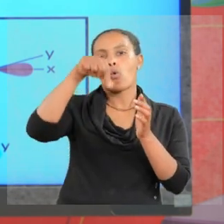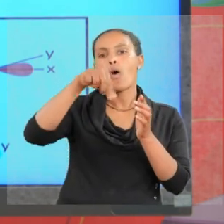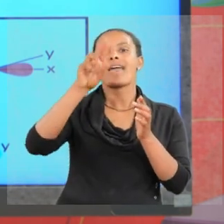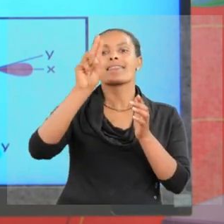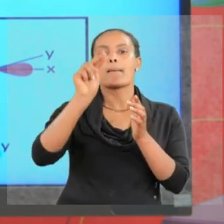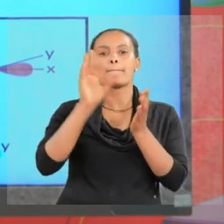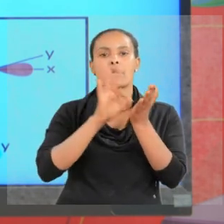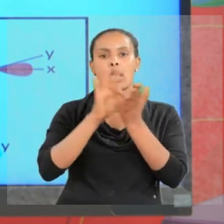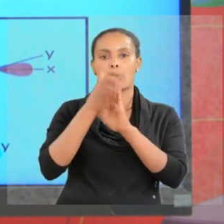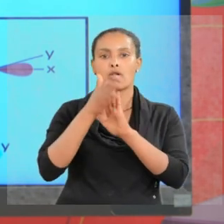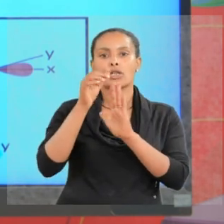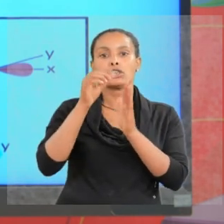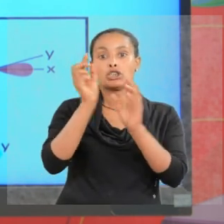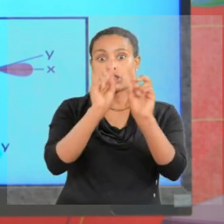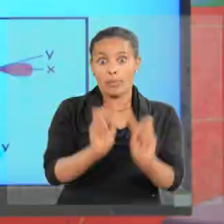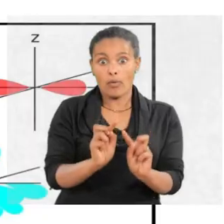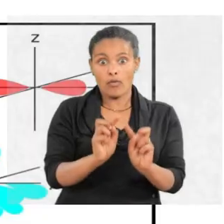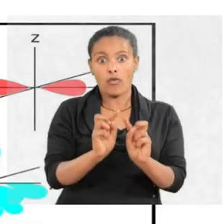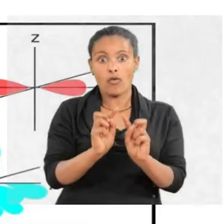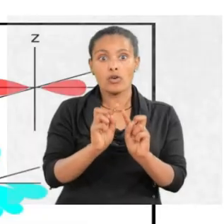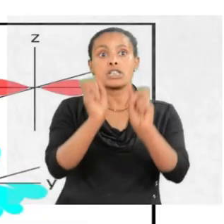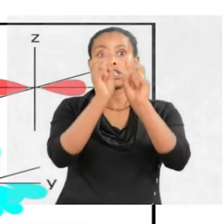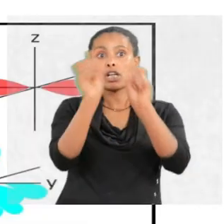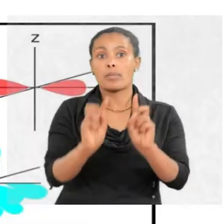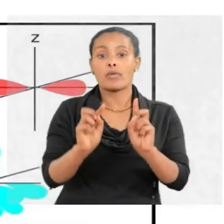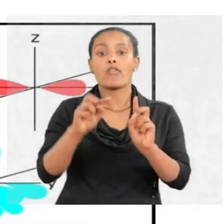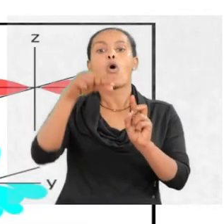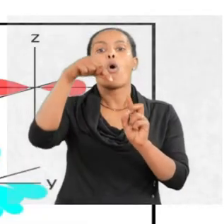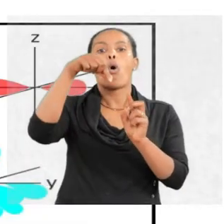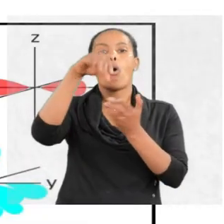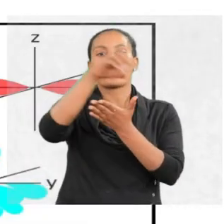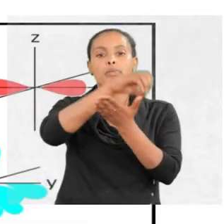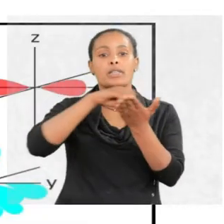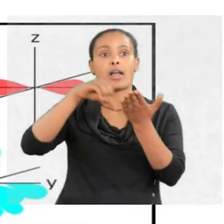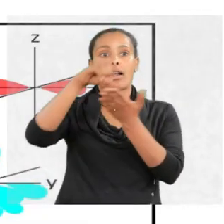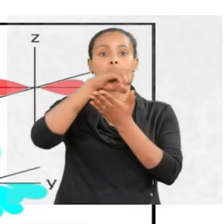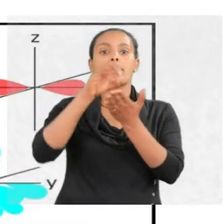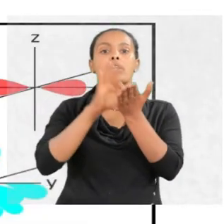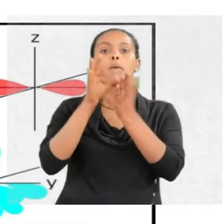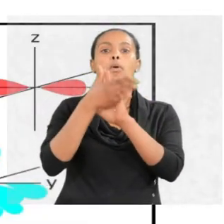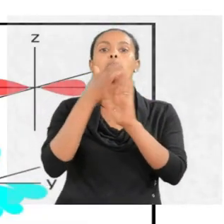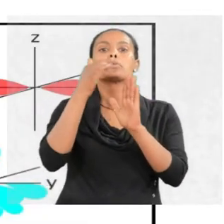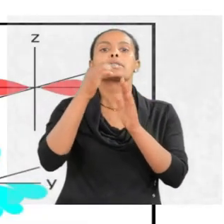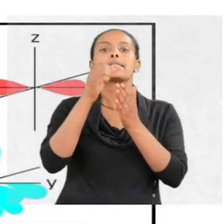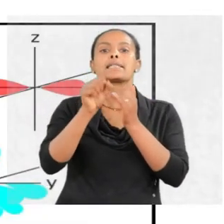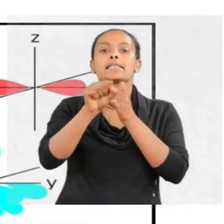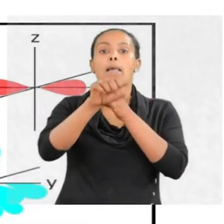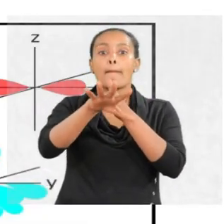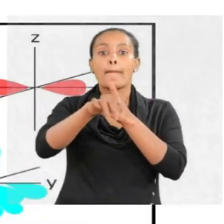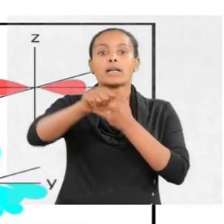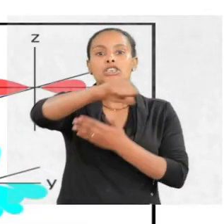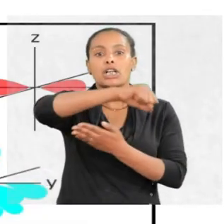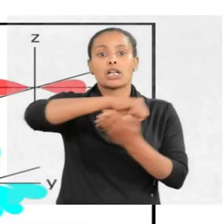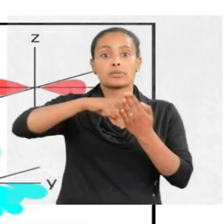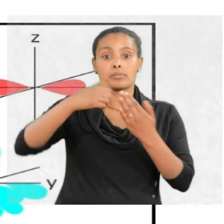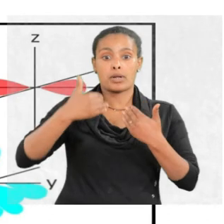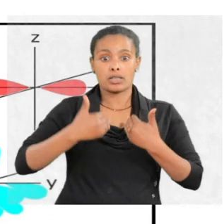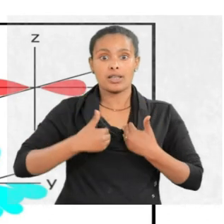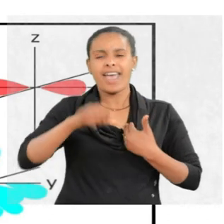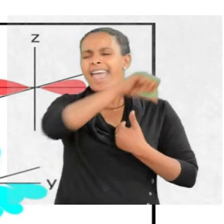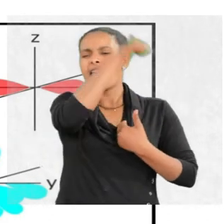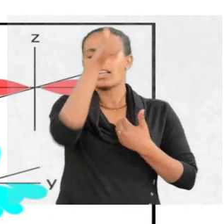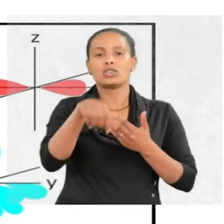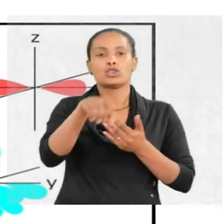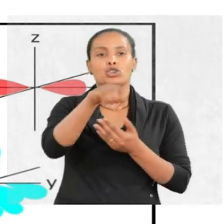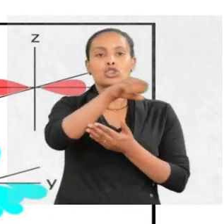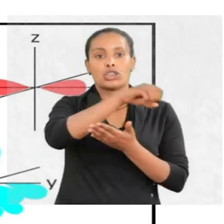gives the shape of orbitals, shape of orbitals, and number of subshells present within any shell.